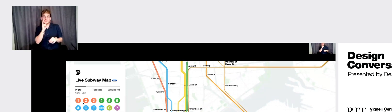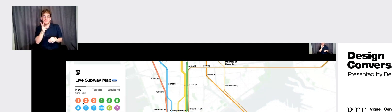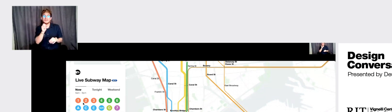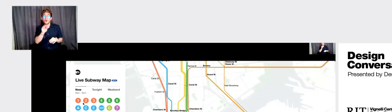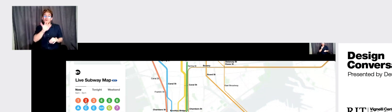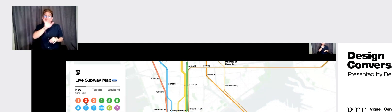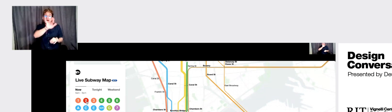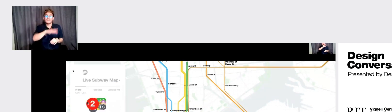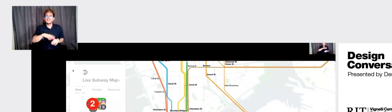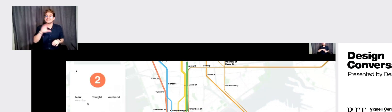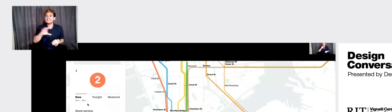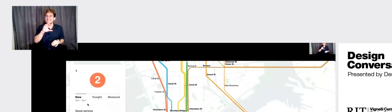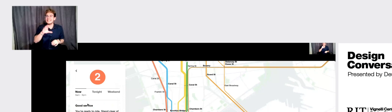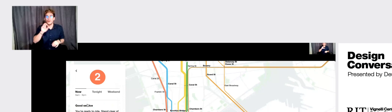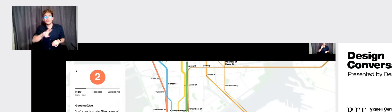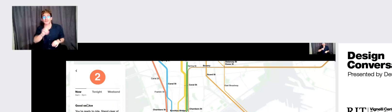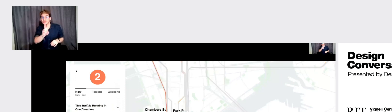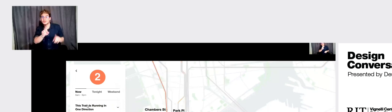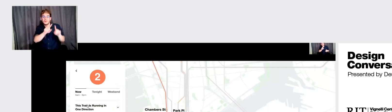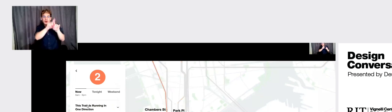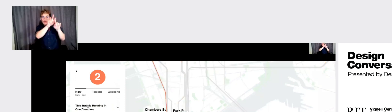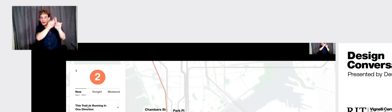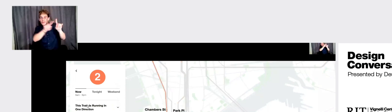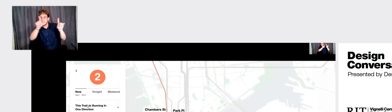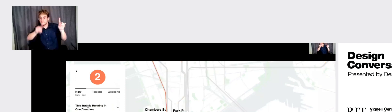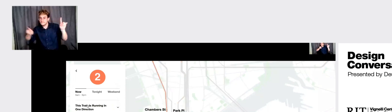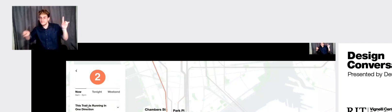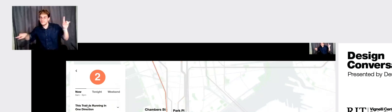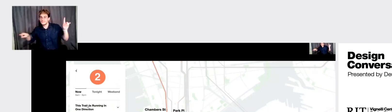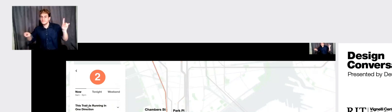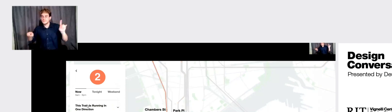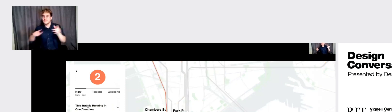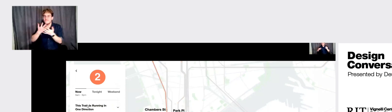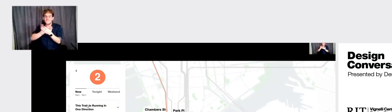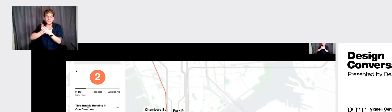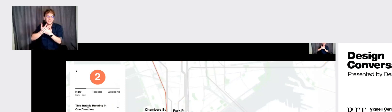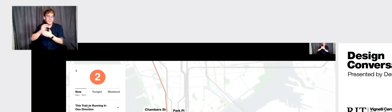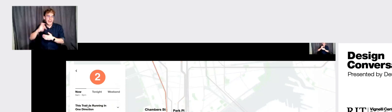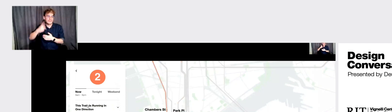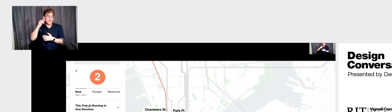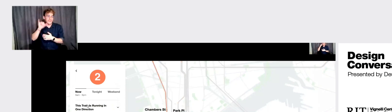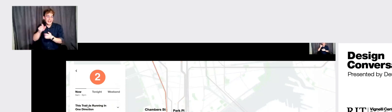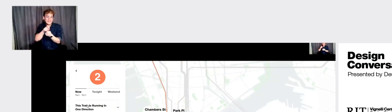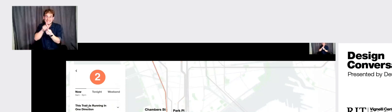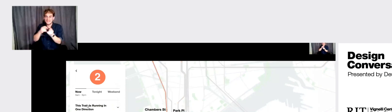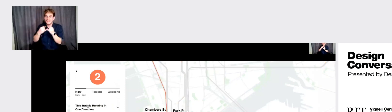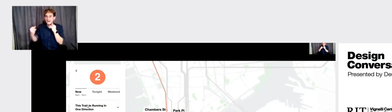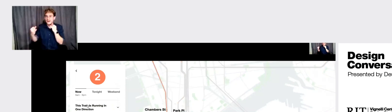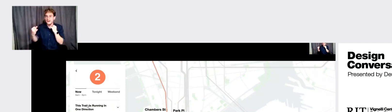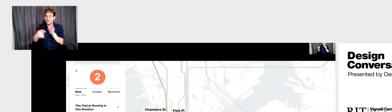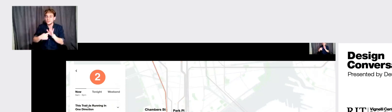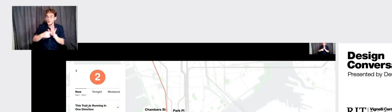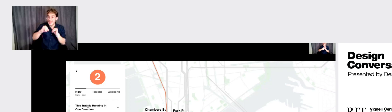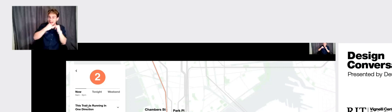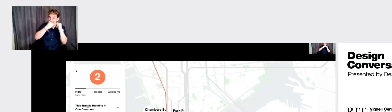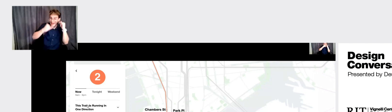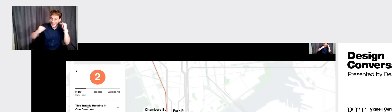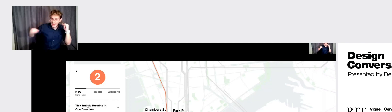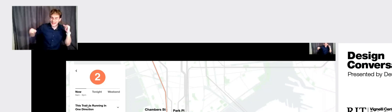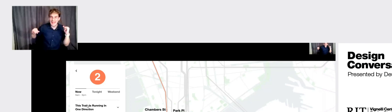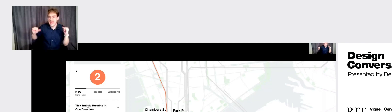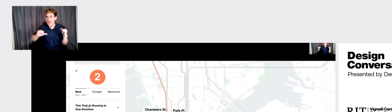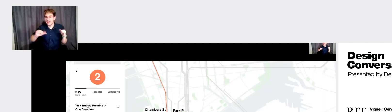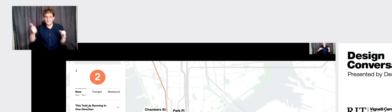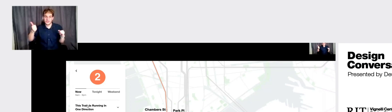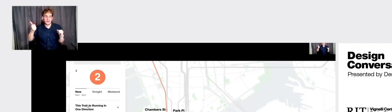tap in, in, in any of the lines here and, and sort of filter the map for that line. Right. So it not only shows that line and kind of graze out everything you